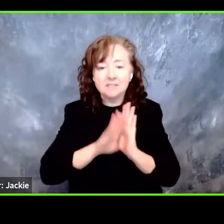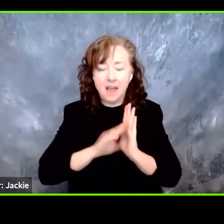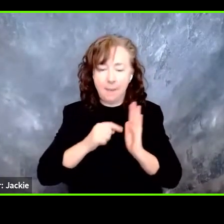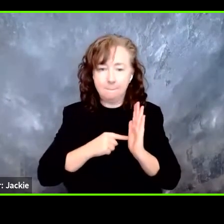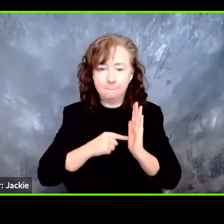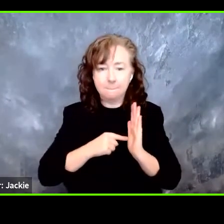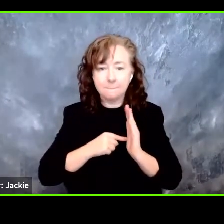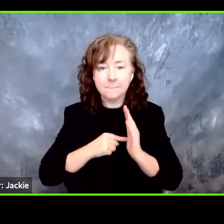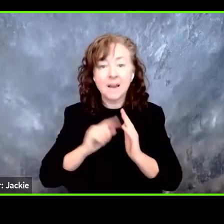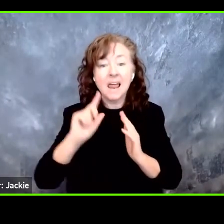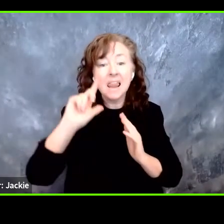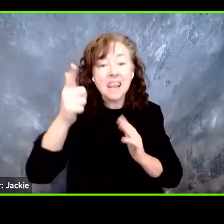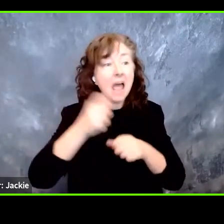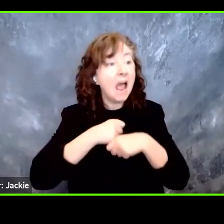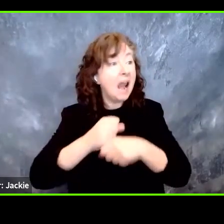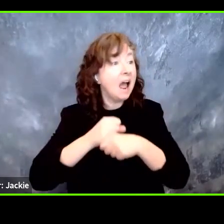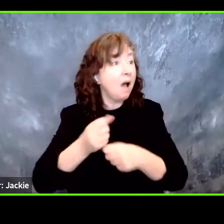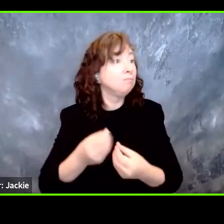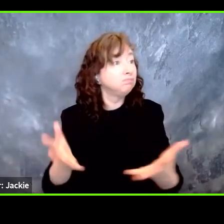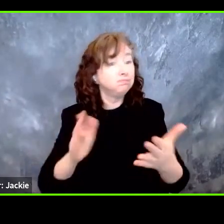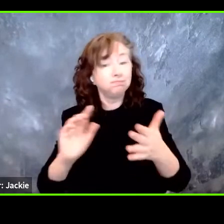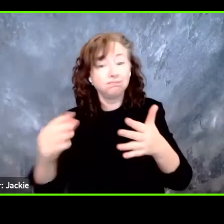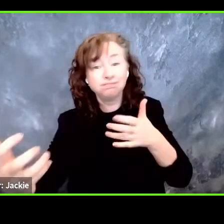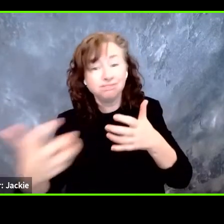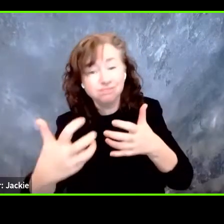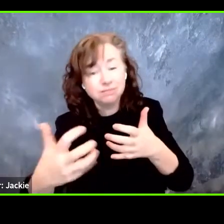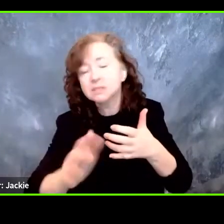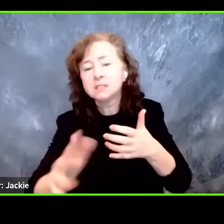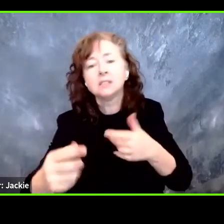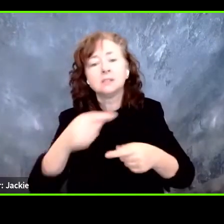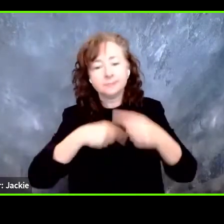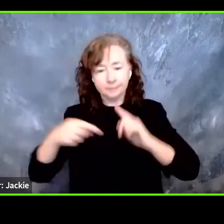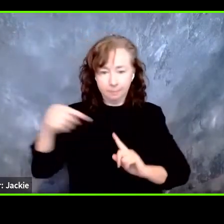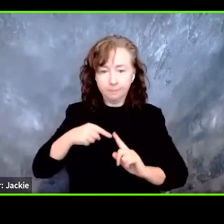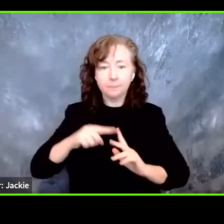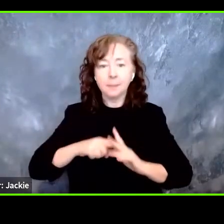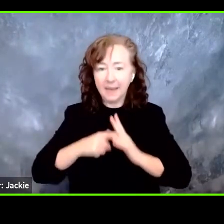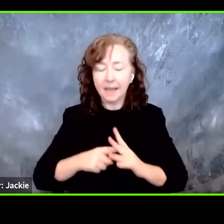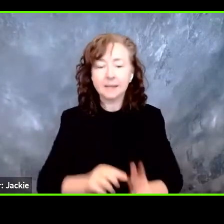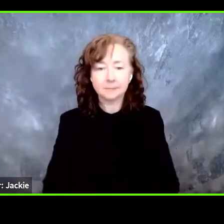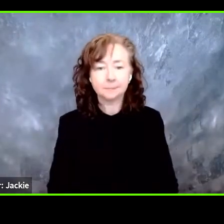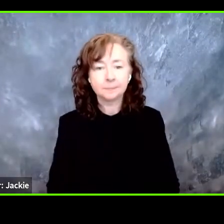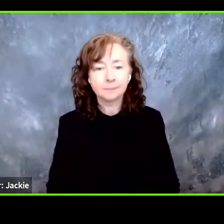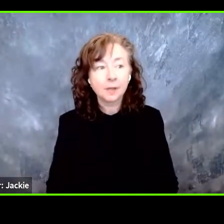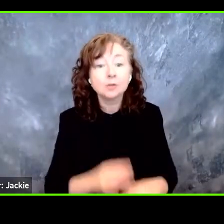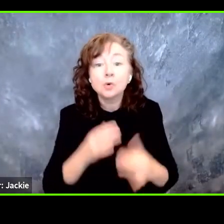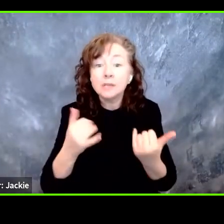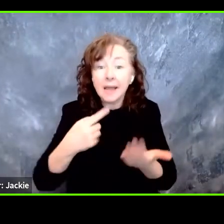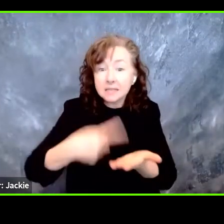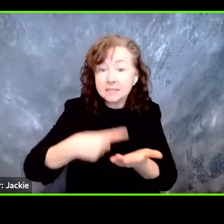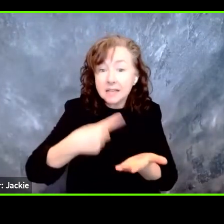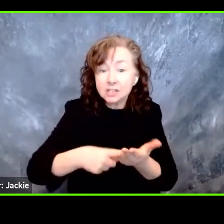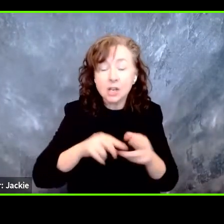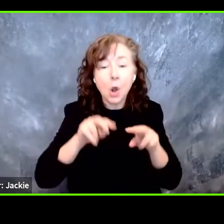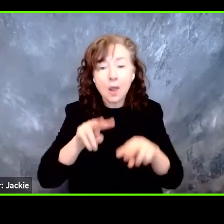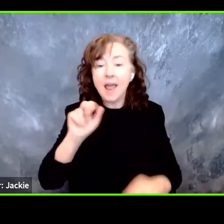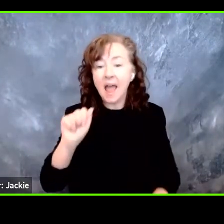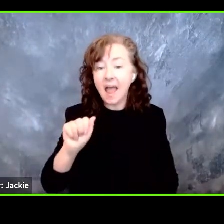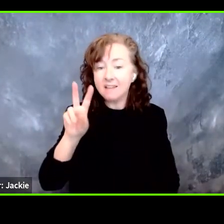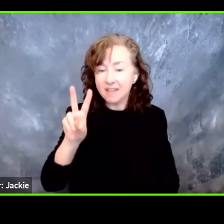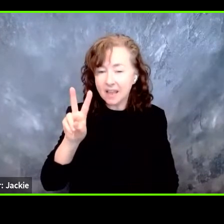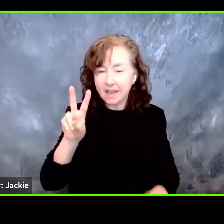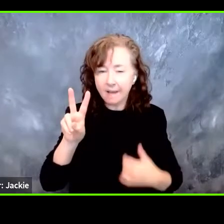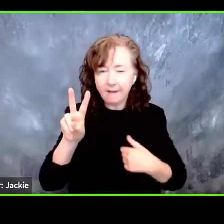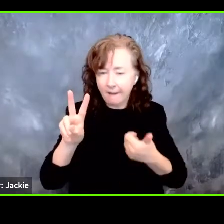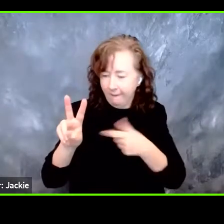Our discussion today is focused on advancing our understanding of what makes AVs accessible